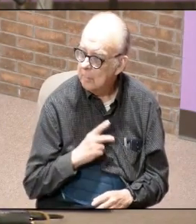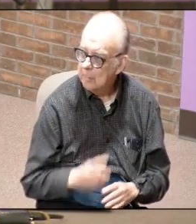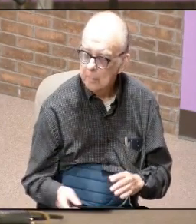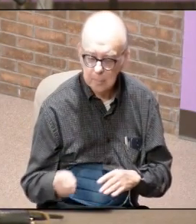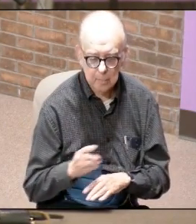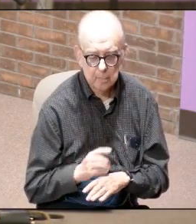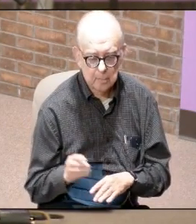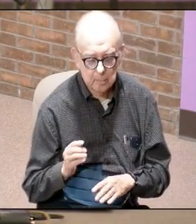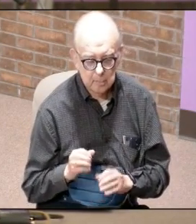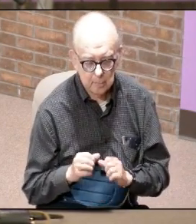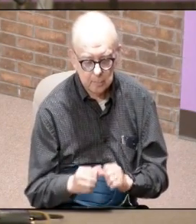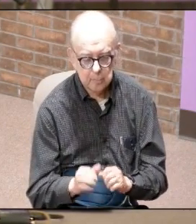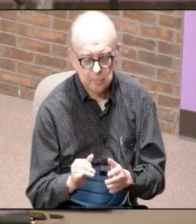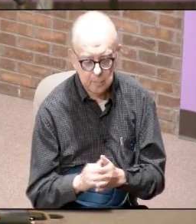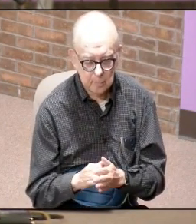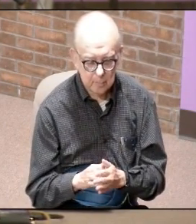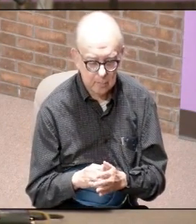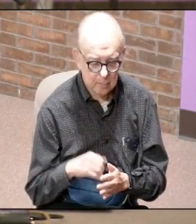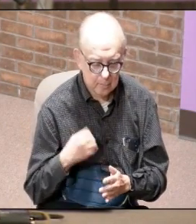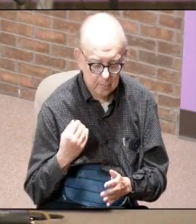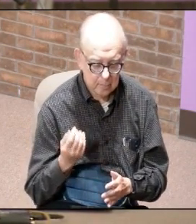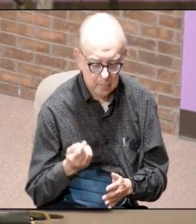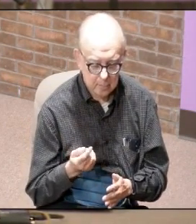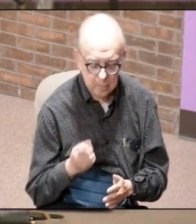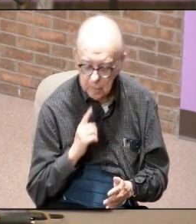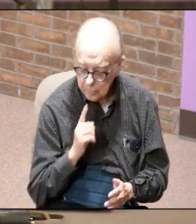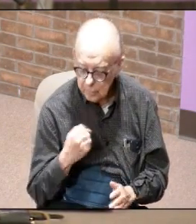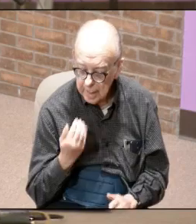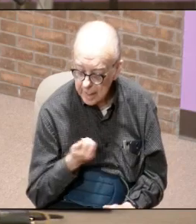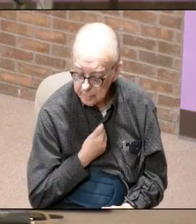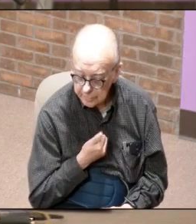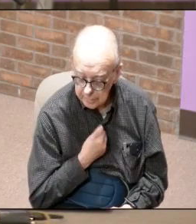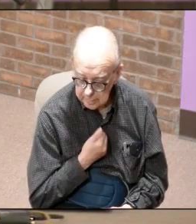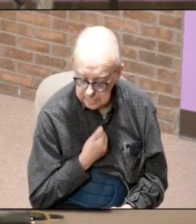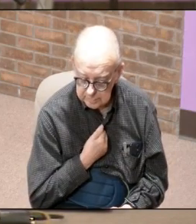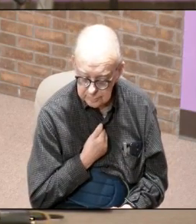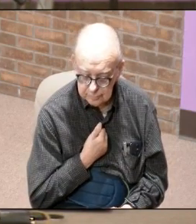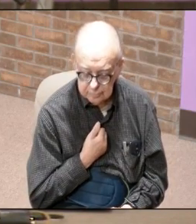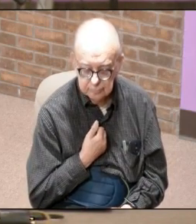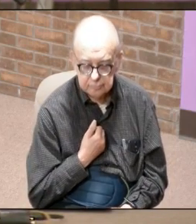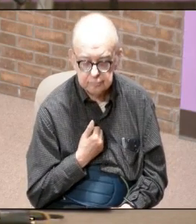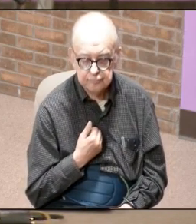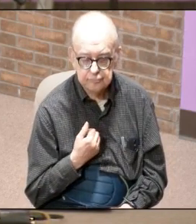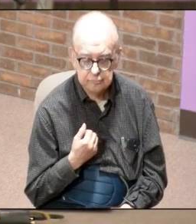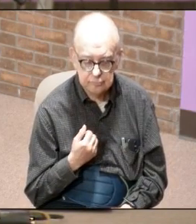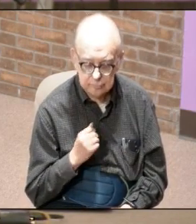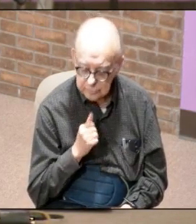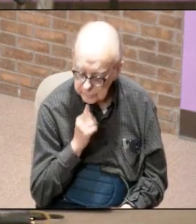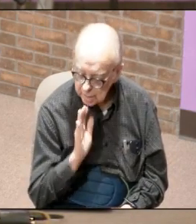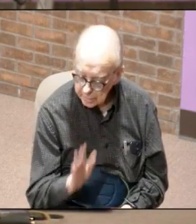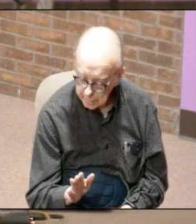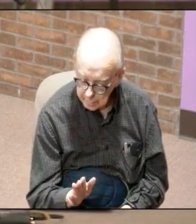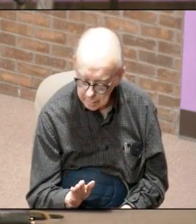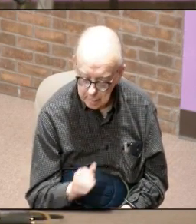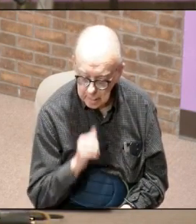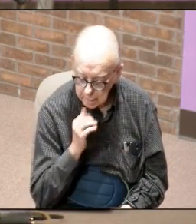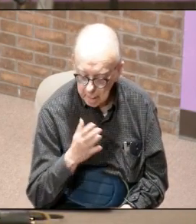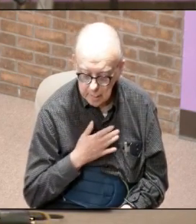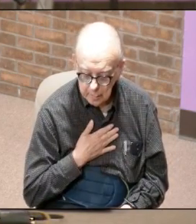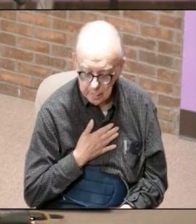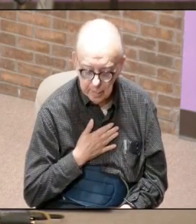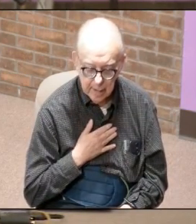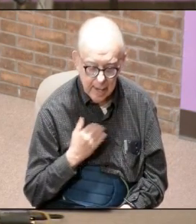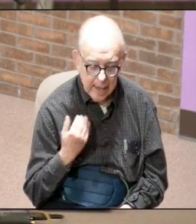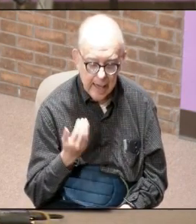and patient endurance that are ours ours not yours not mine